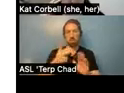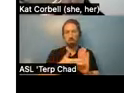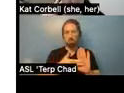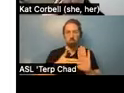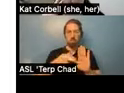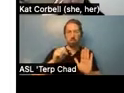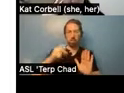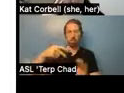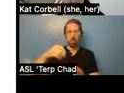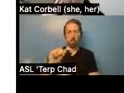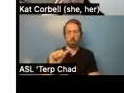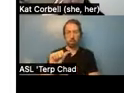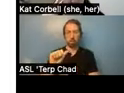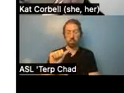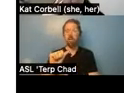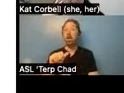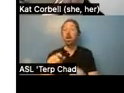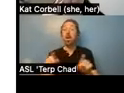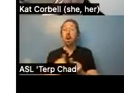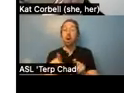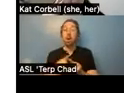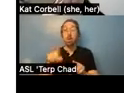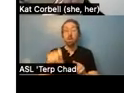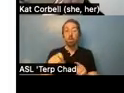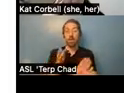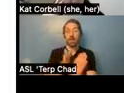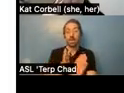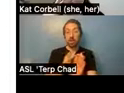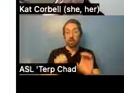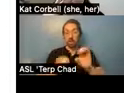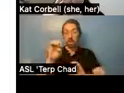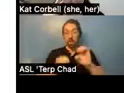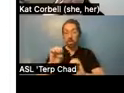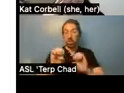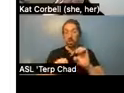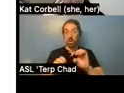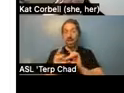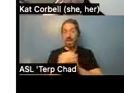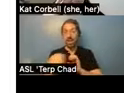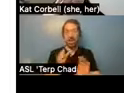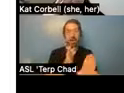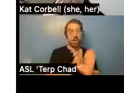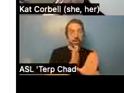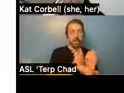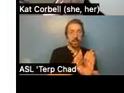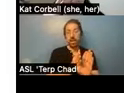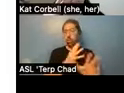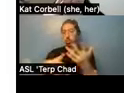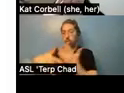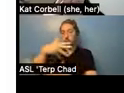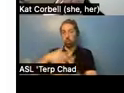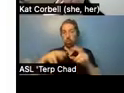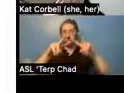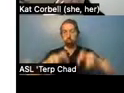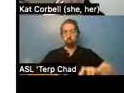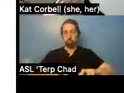evaluation needs to be filled out as well as a psychosocial assessment. A psychiatric evaluation would be filled out by a